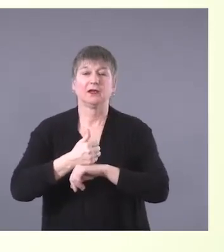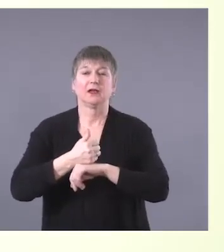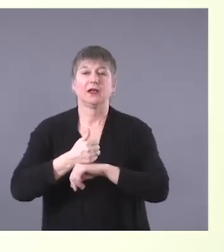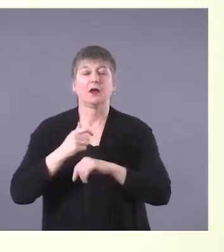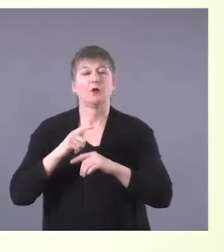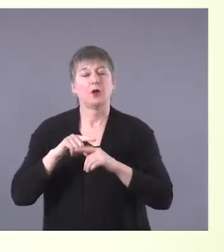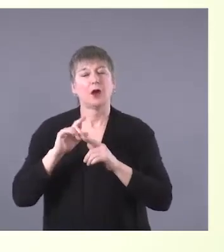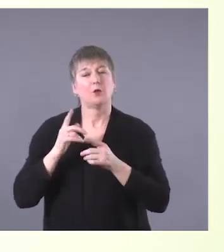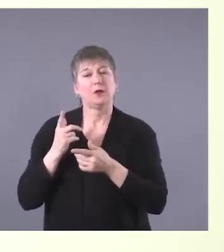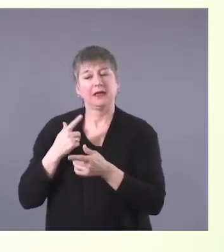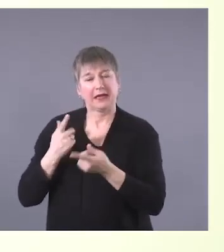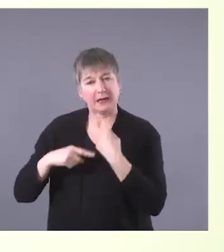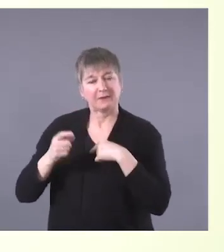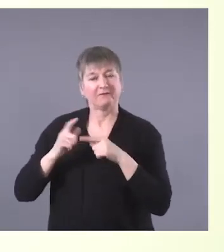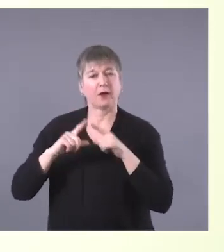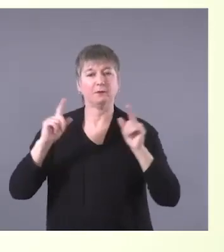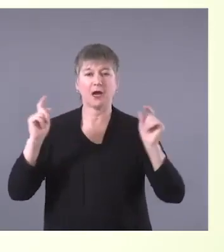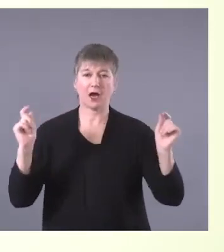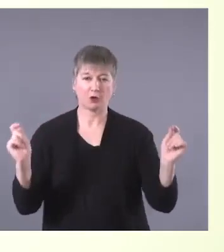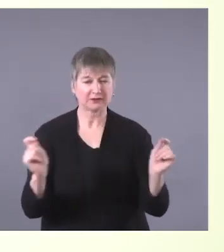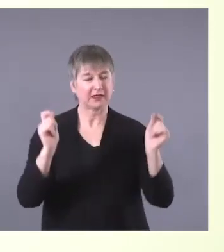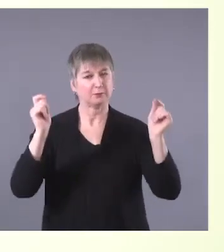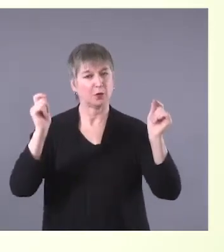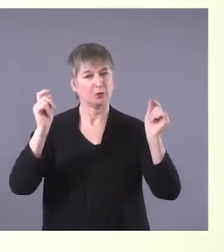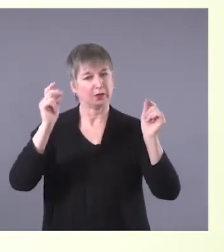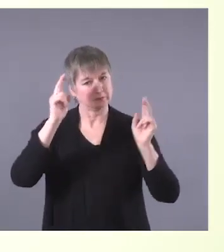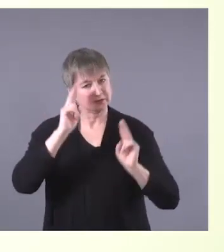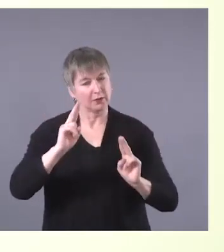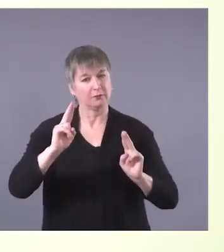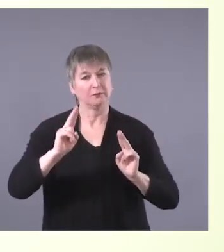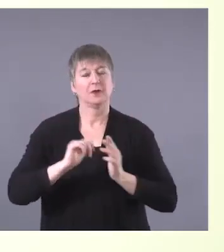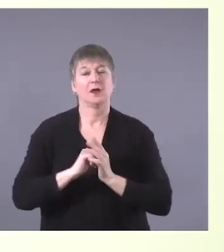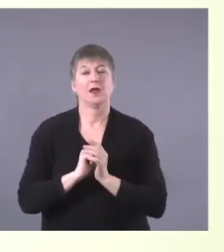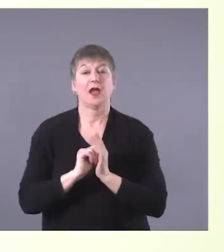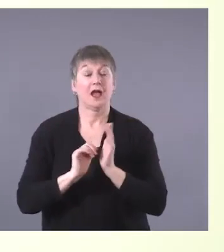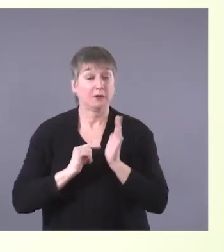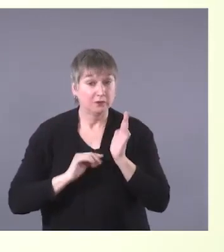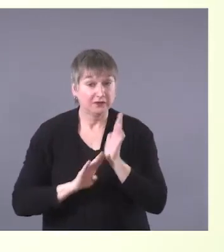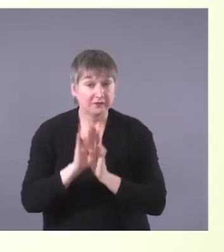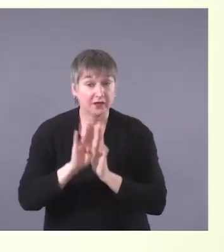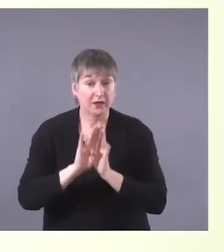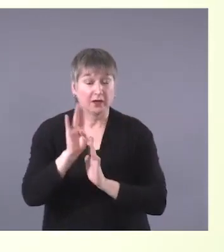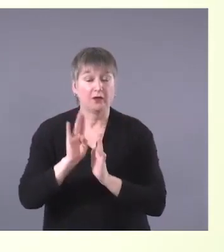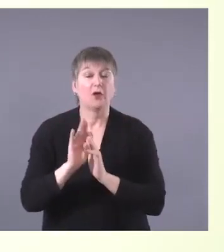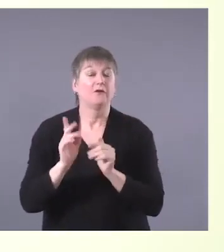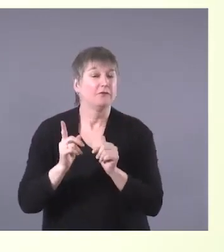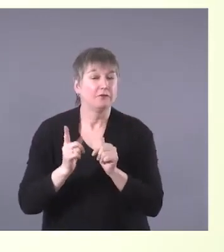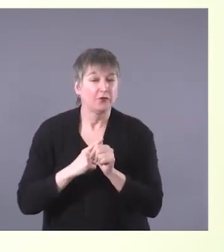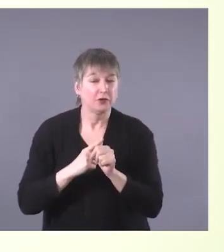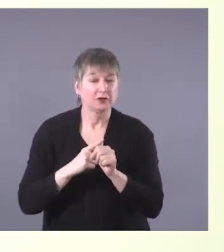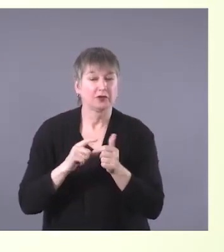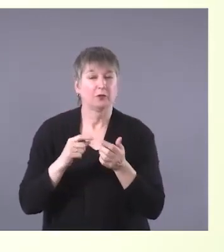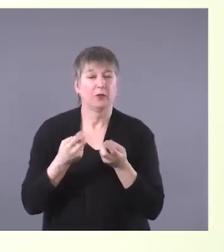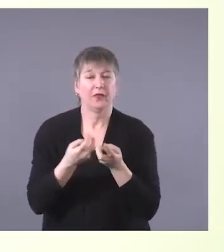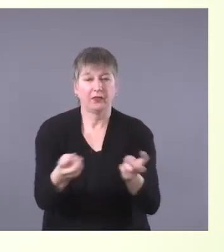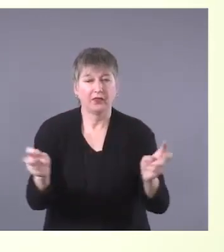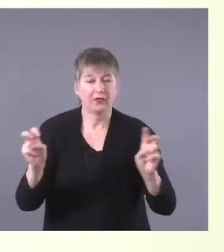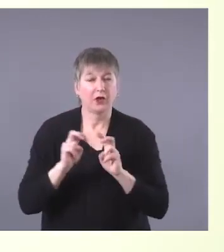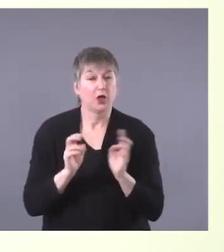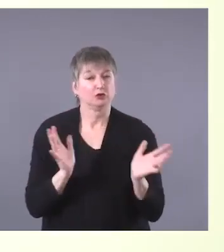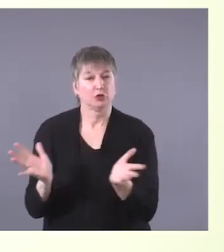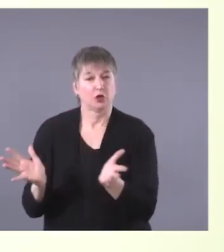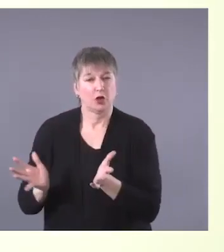also was developed through the implementation of talking circles, which were